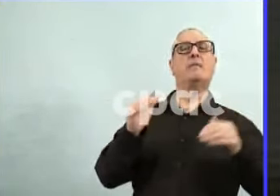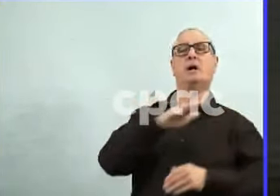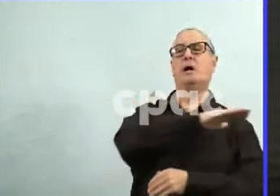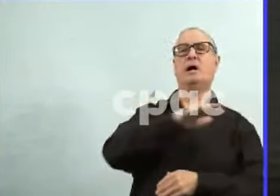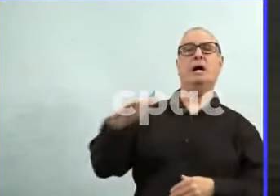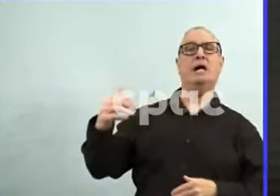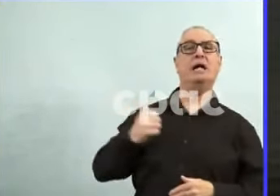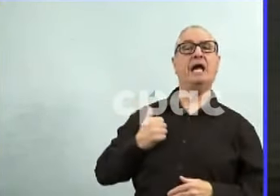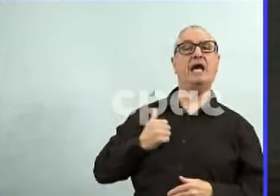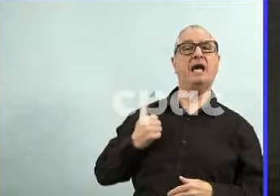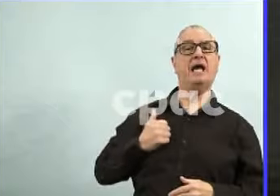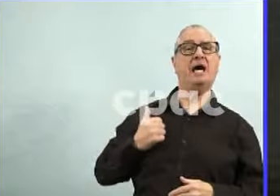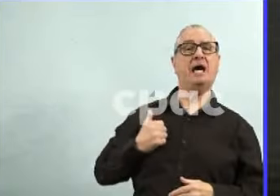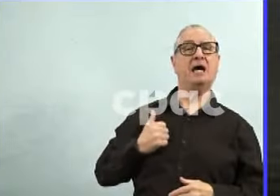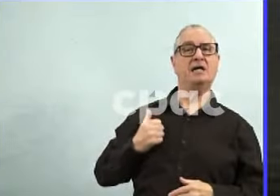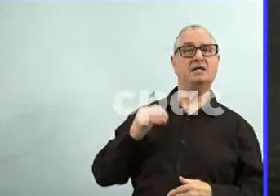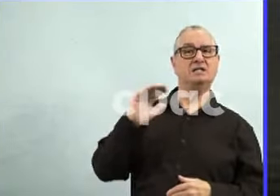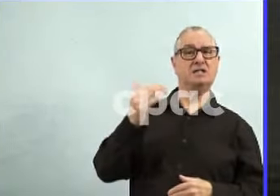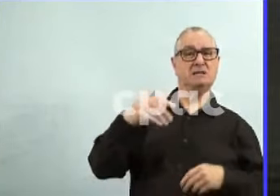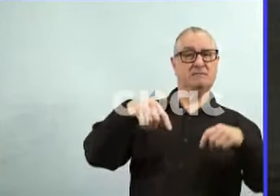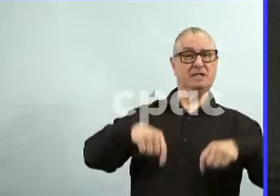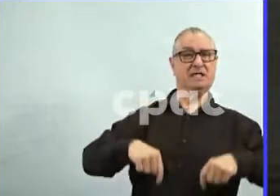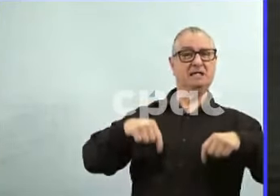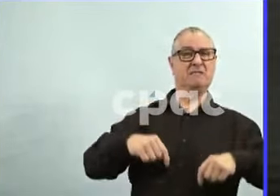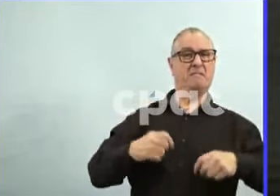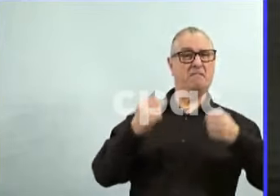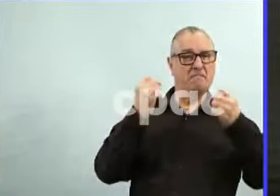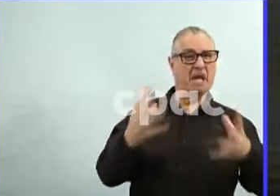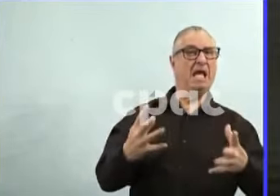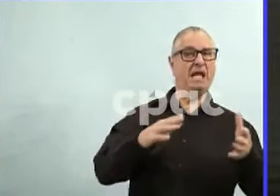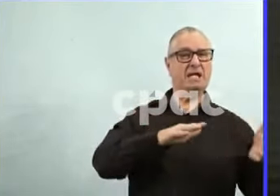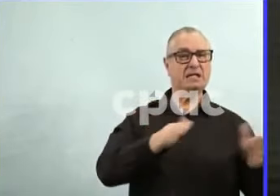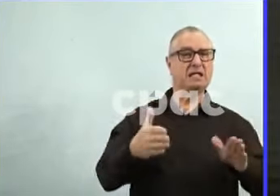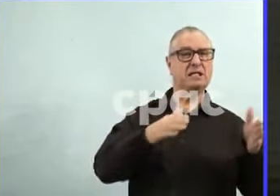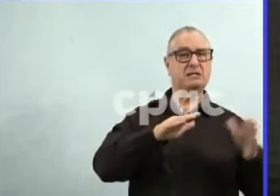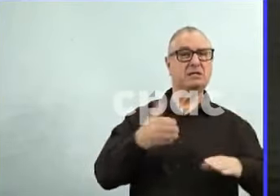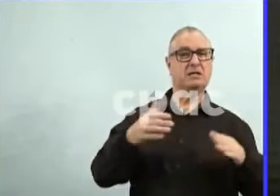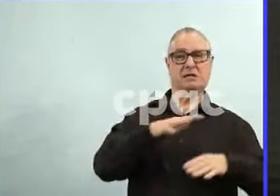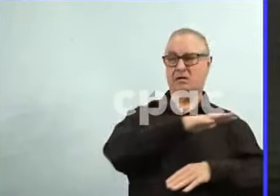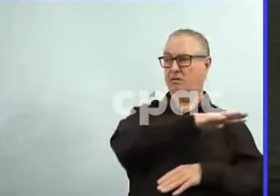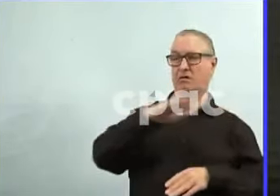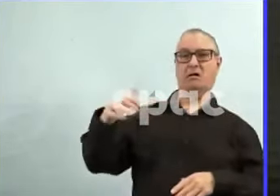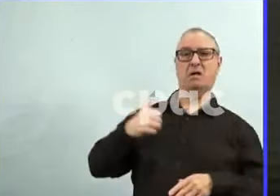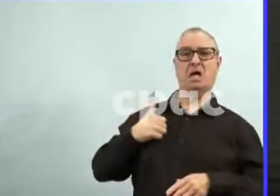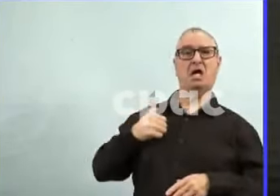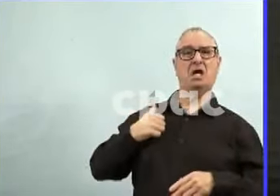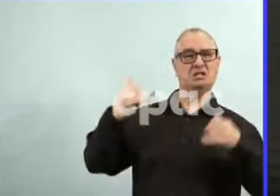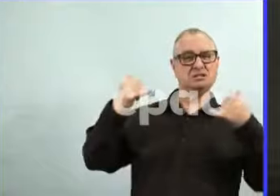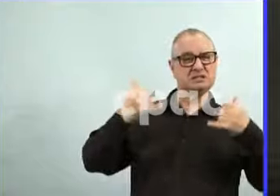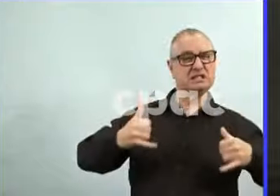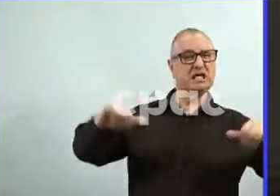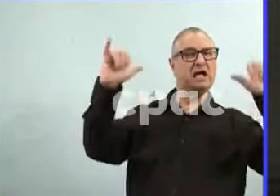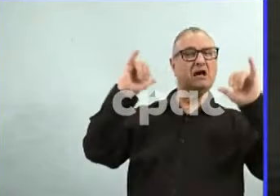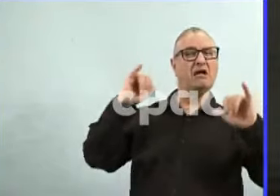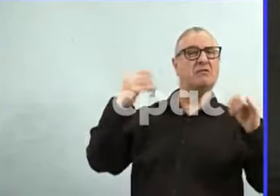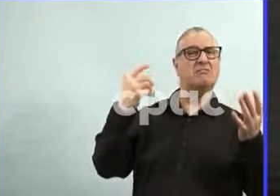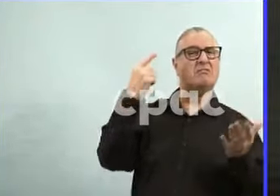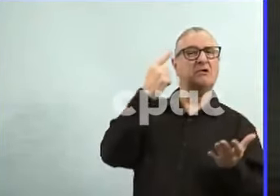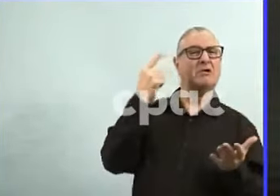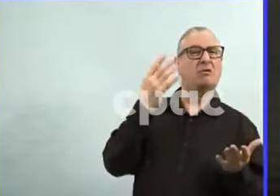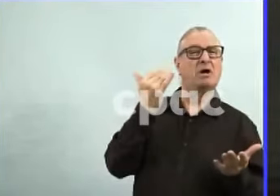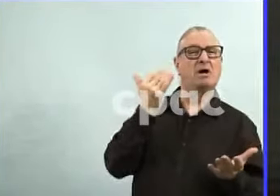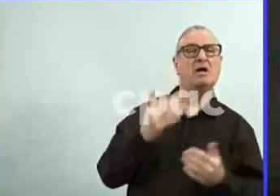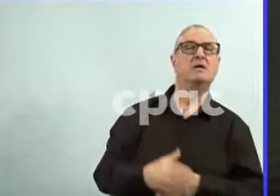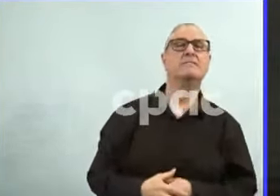having a high number of deaths recorded across the country. Yeah, so there's, you know, lagging indicators. Like, I think our